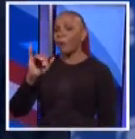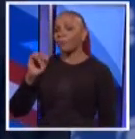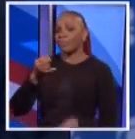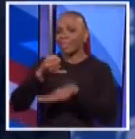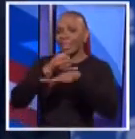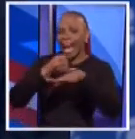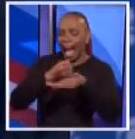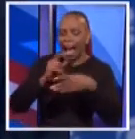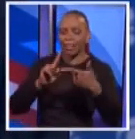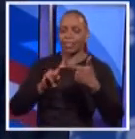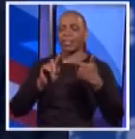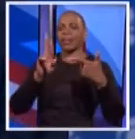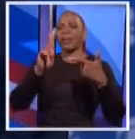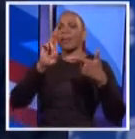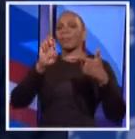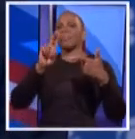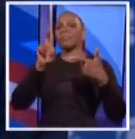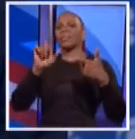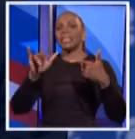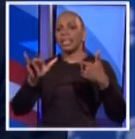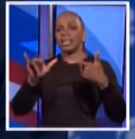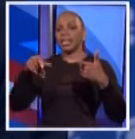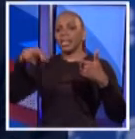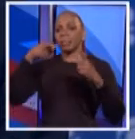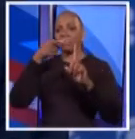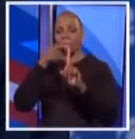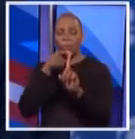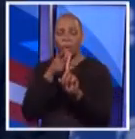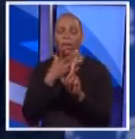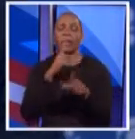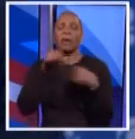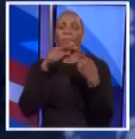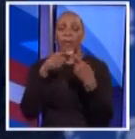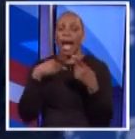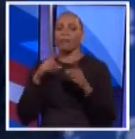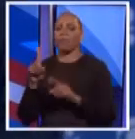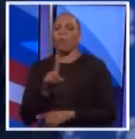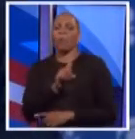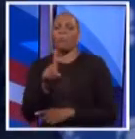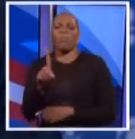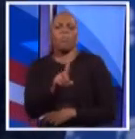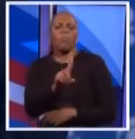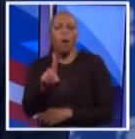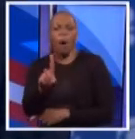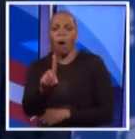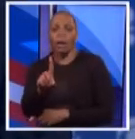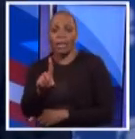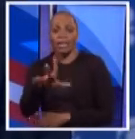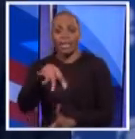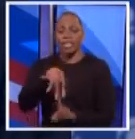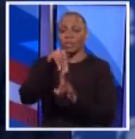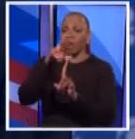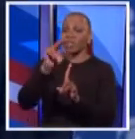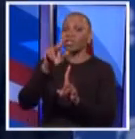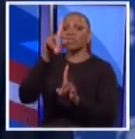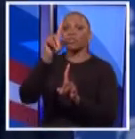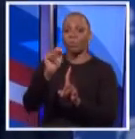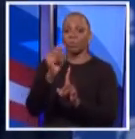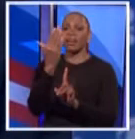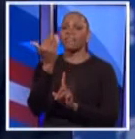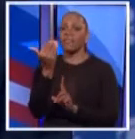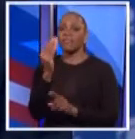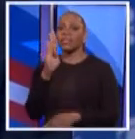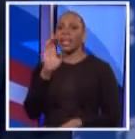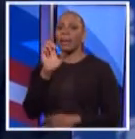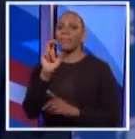devastated. I've offered a Sandy unit in the controller's office, a special unit that's going to make sure that we watch the $15 billion in